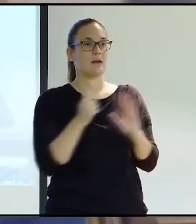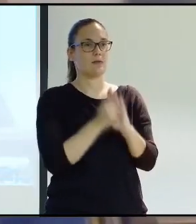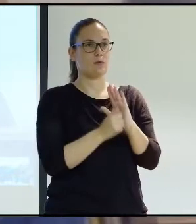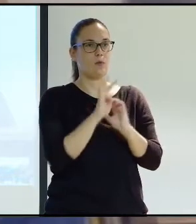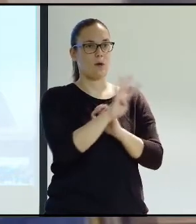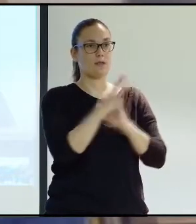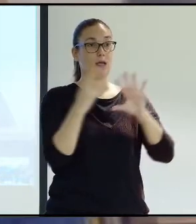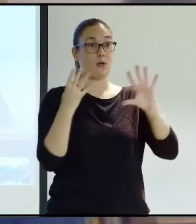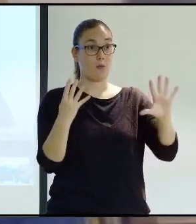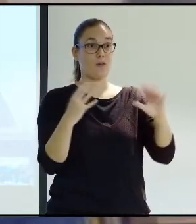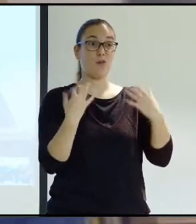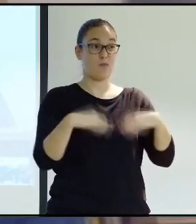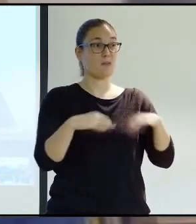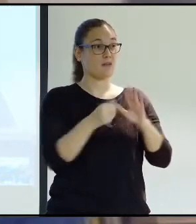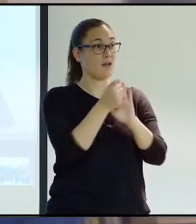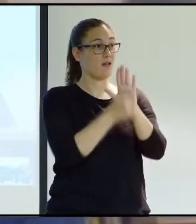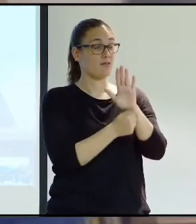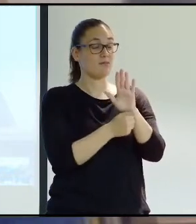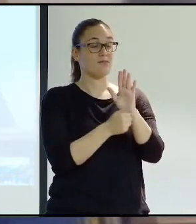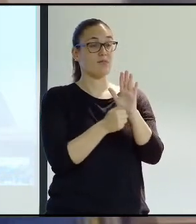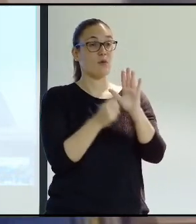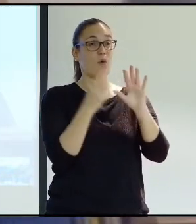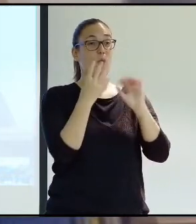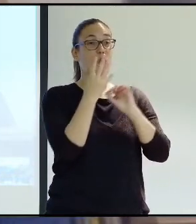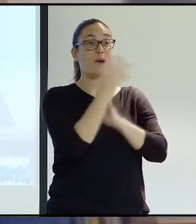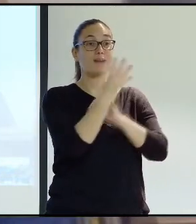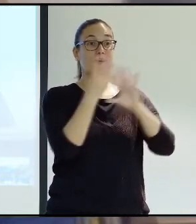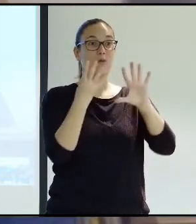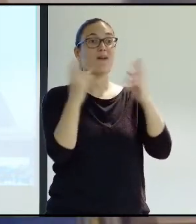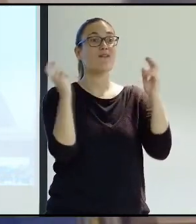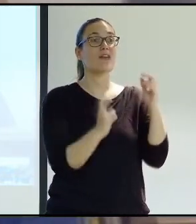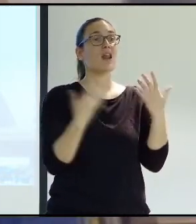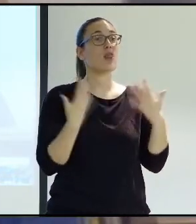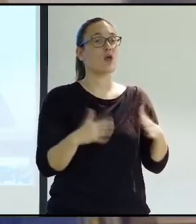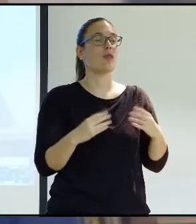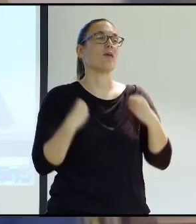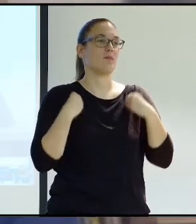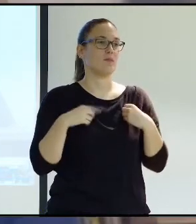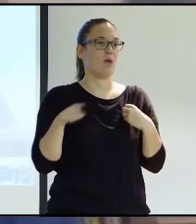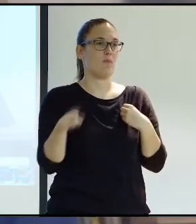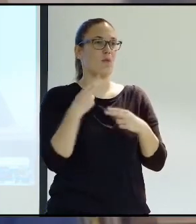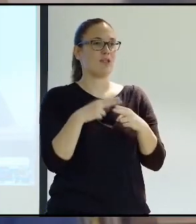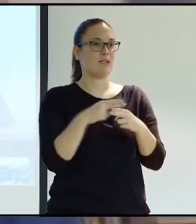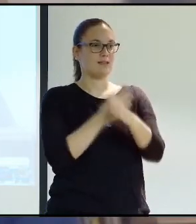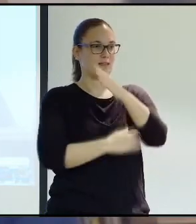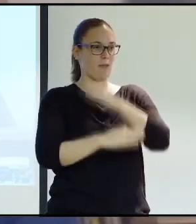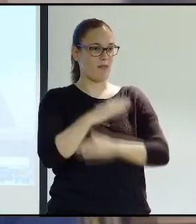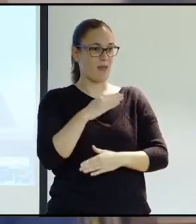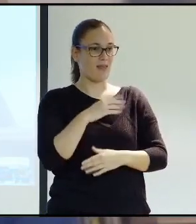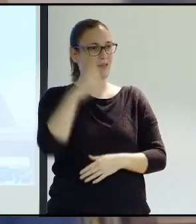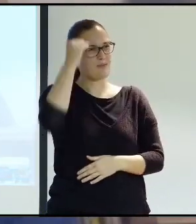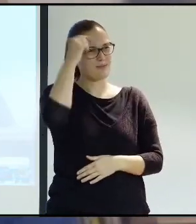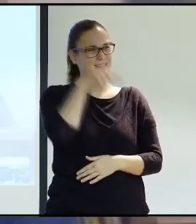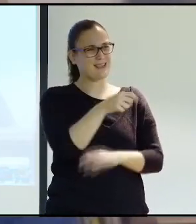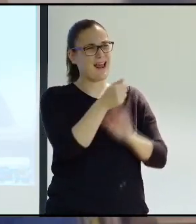in Article 49, which is where we find all the laws and notions